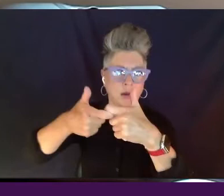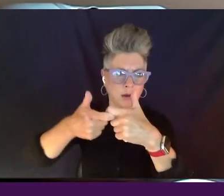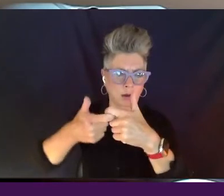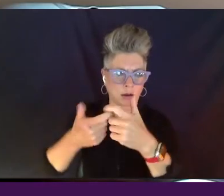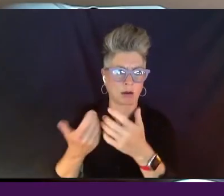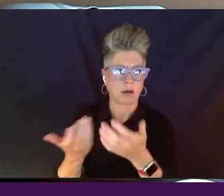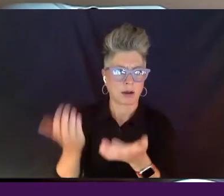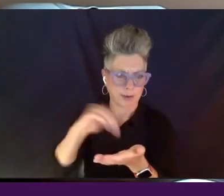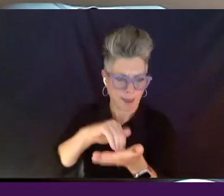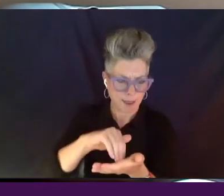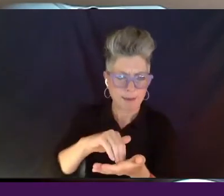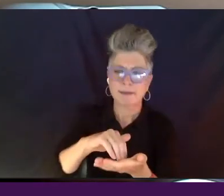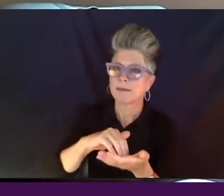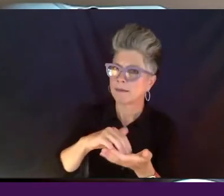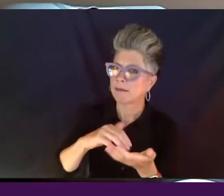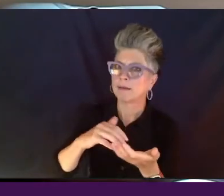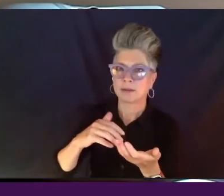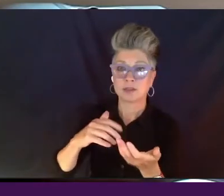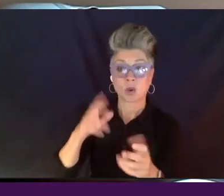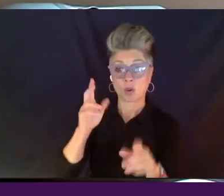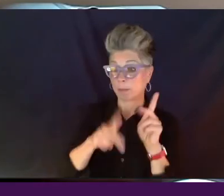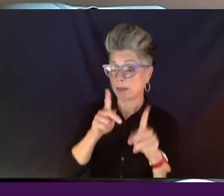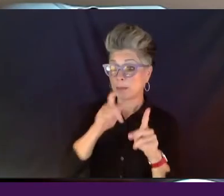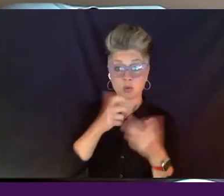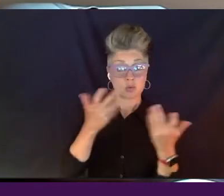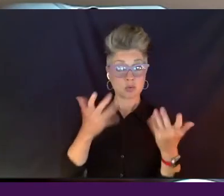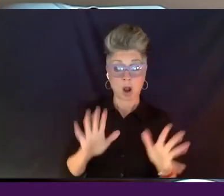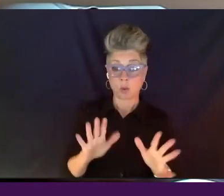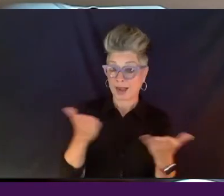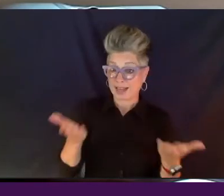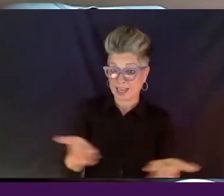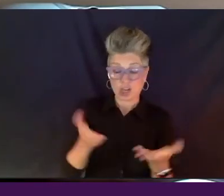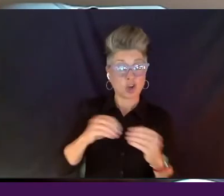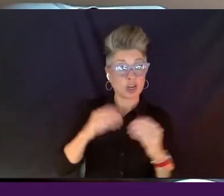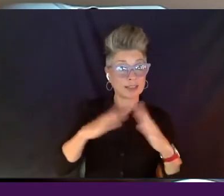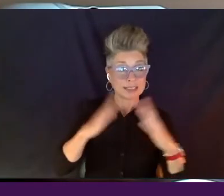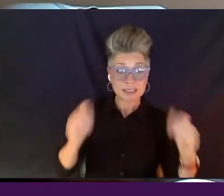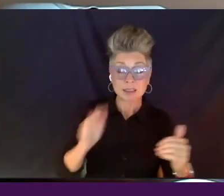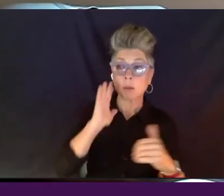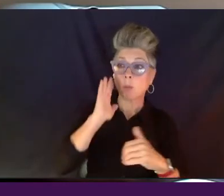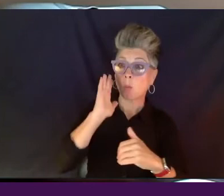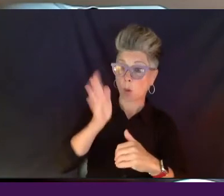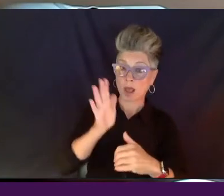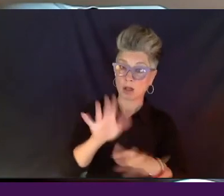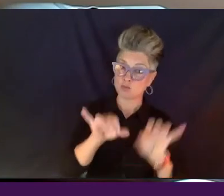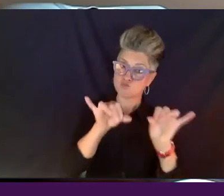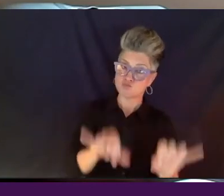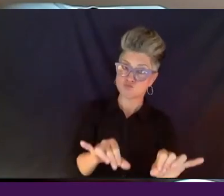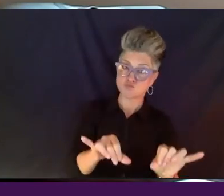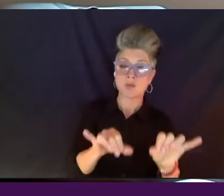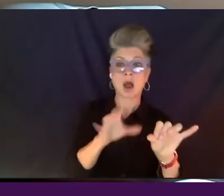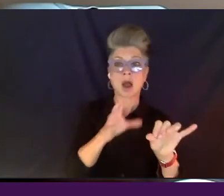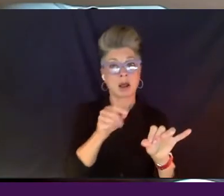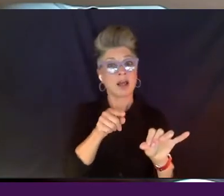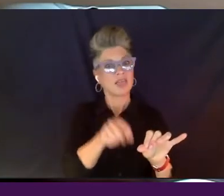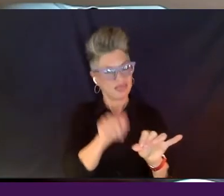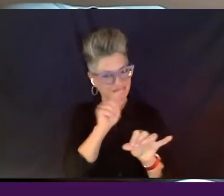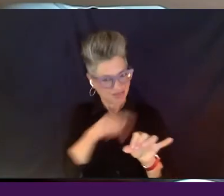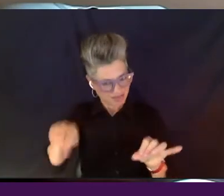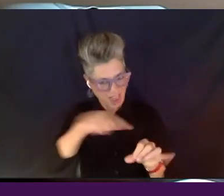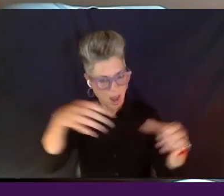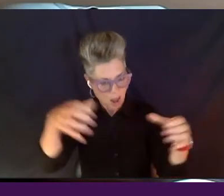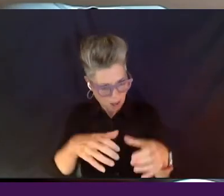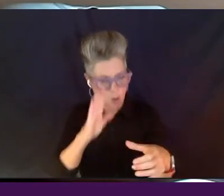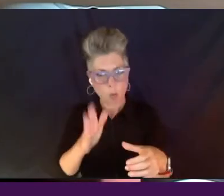And that the people who are in the system are going to be established in the system, and it won't take long. And then they're going to be bringing in new people into the